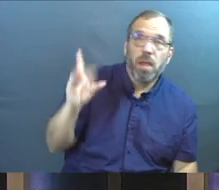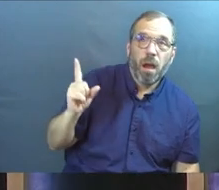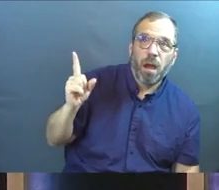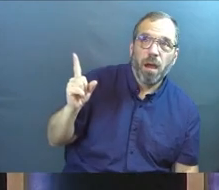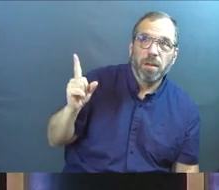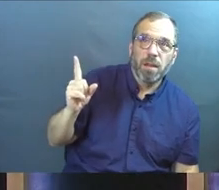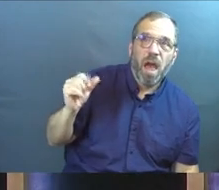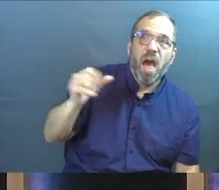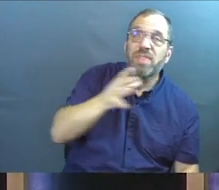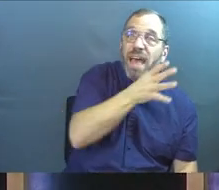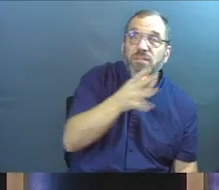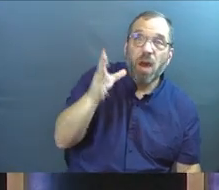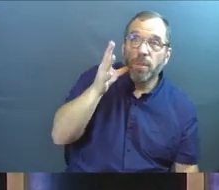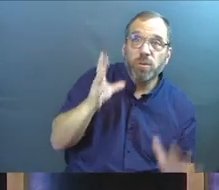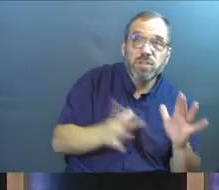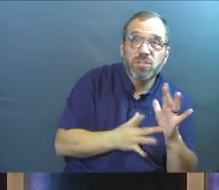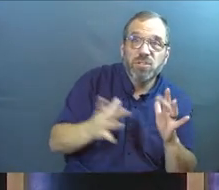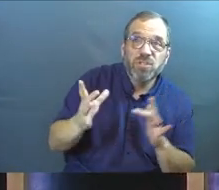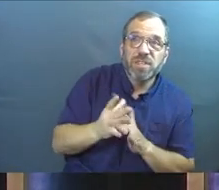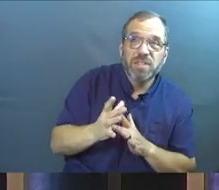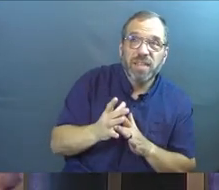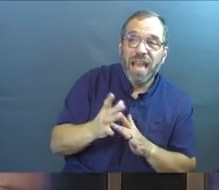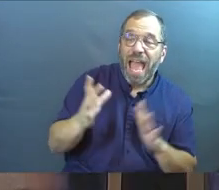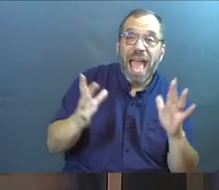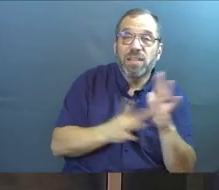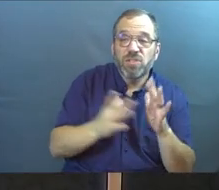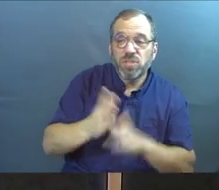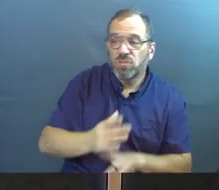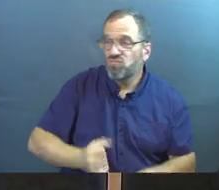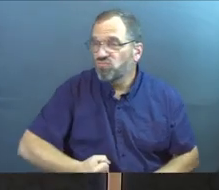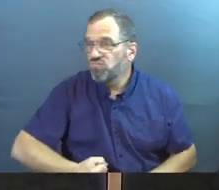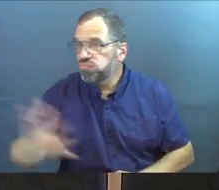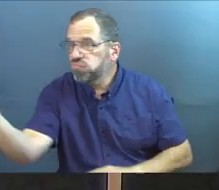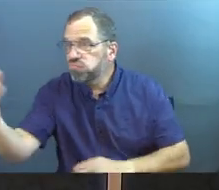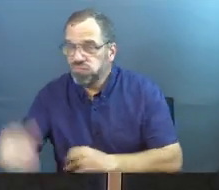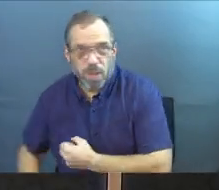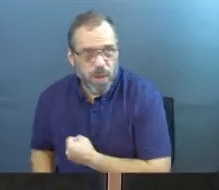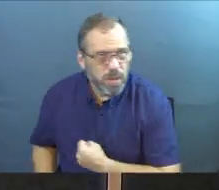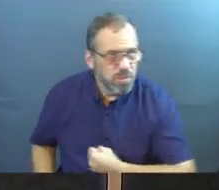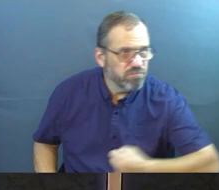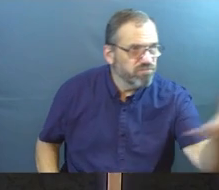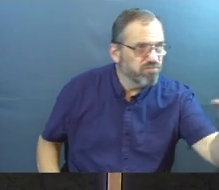The farmer's Jesus. And he casts seed everywhere.